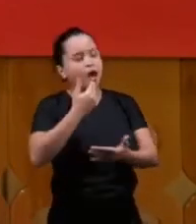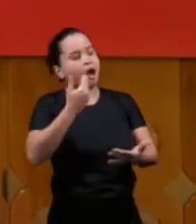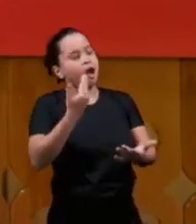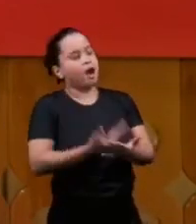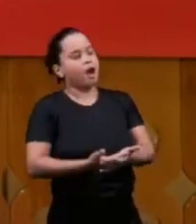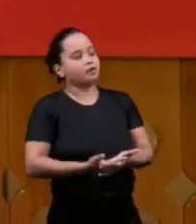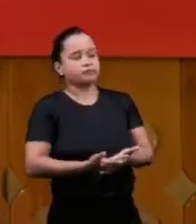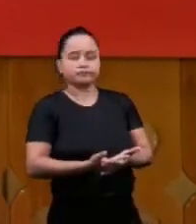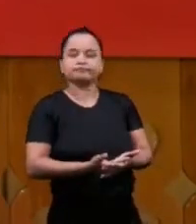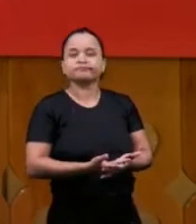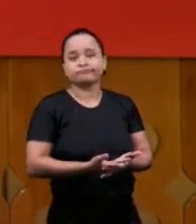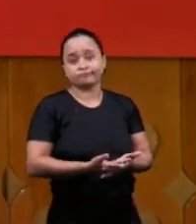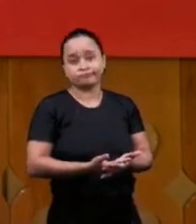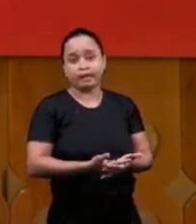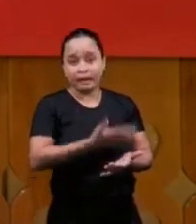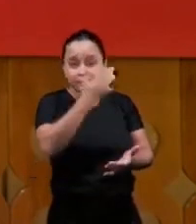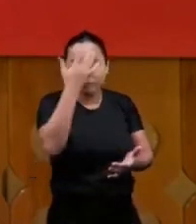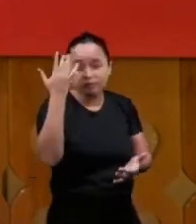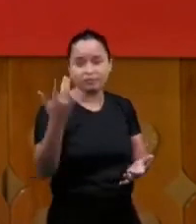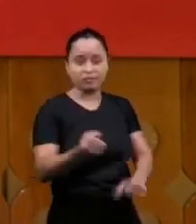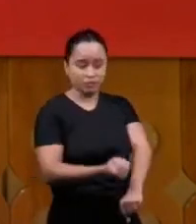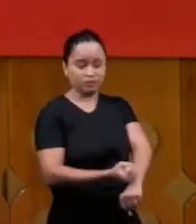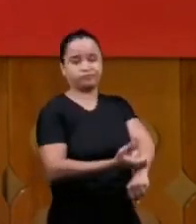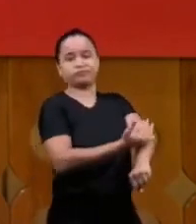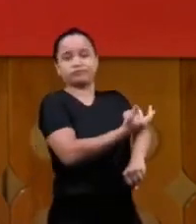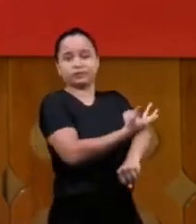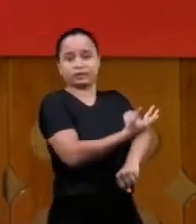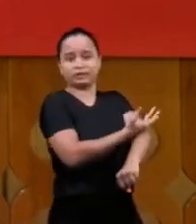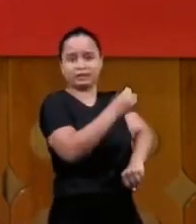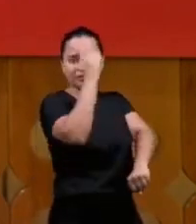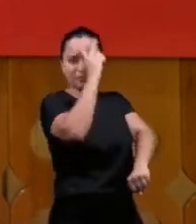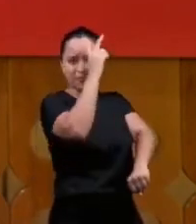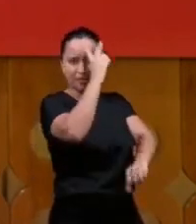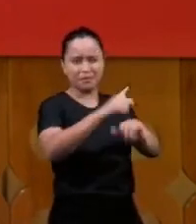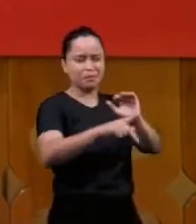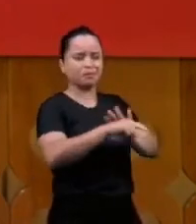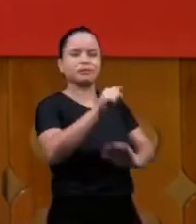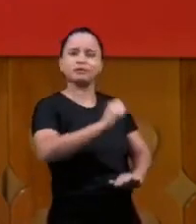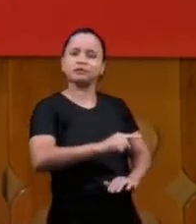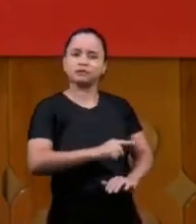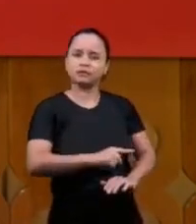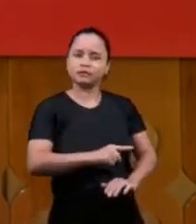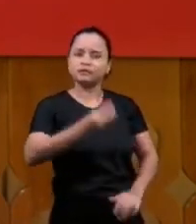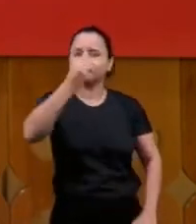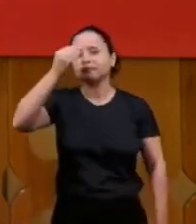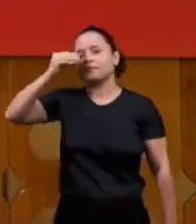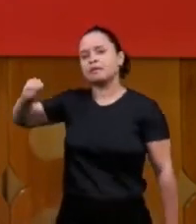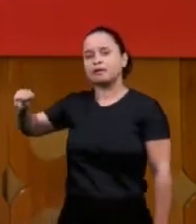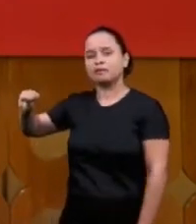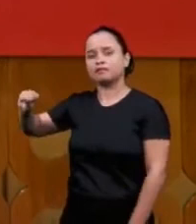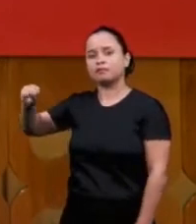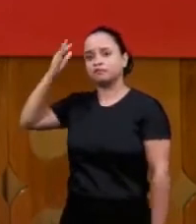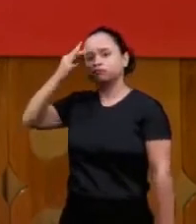those that are fleshly they destroy what is spiritual they know the operation of the Holy Spirit